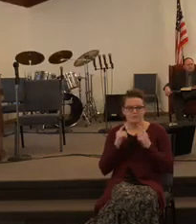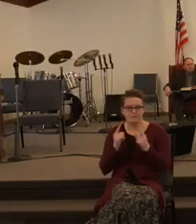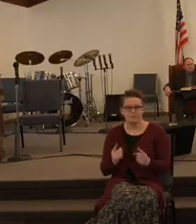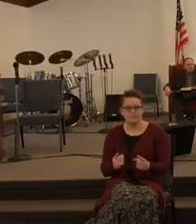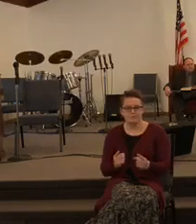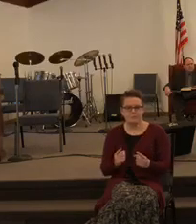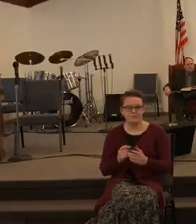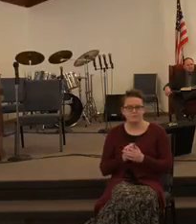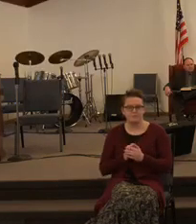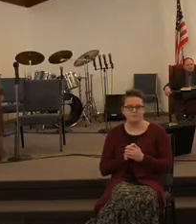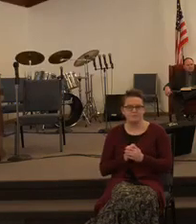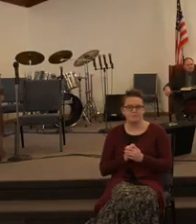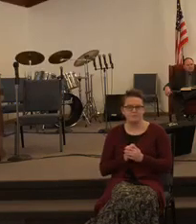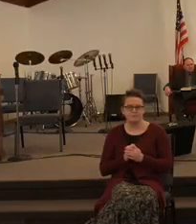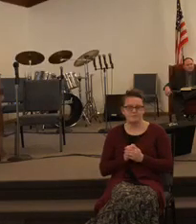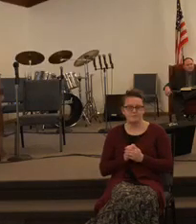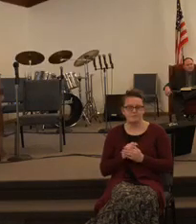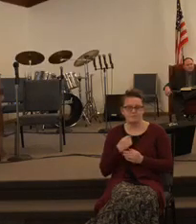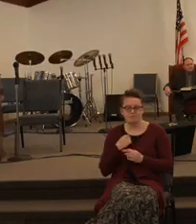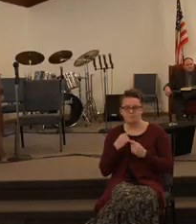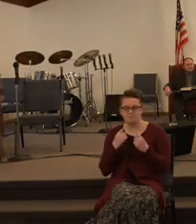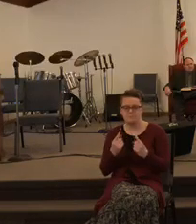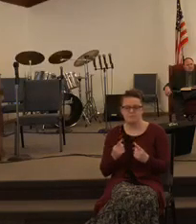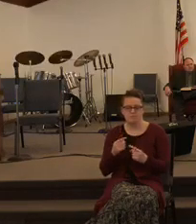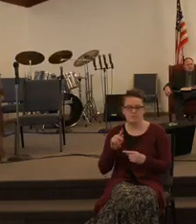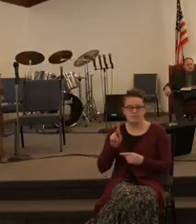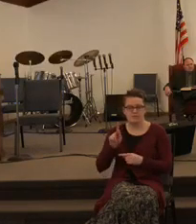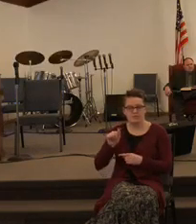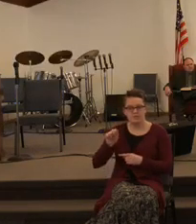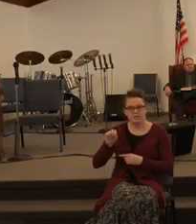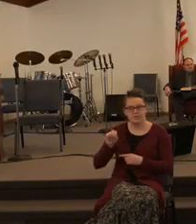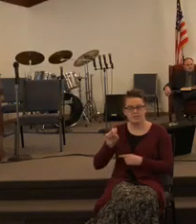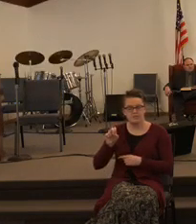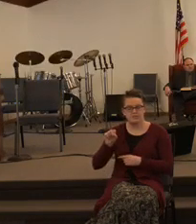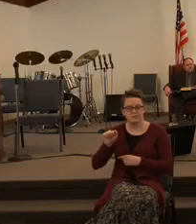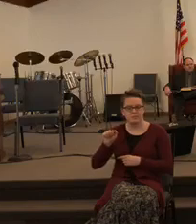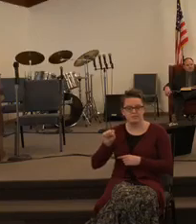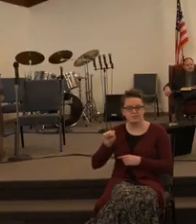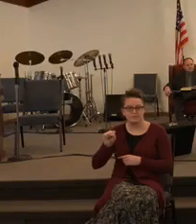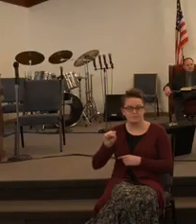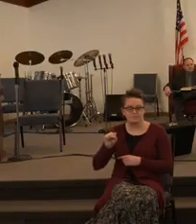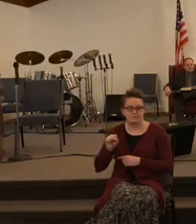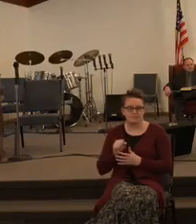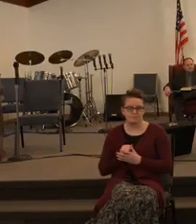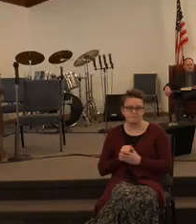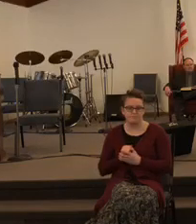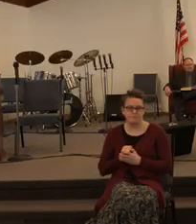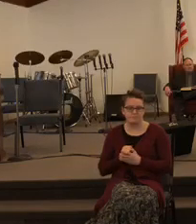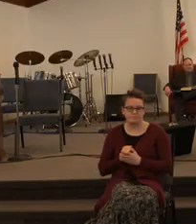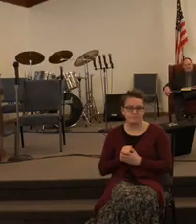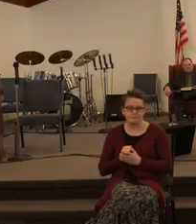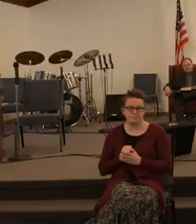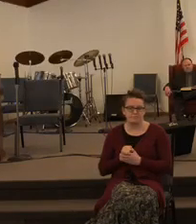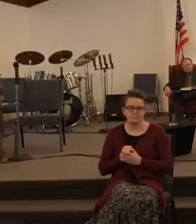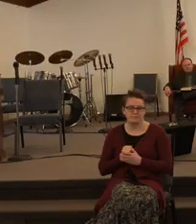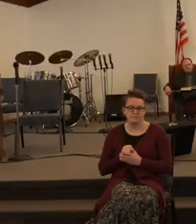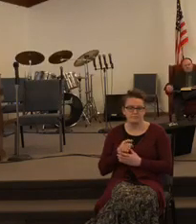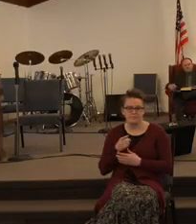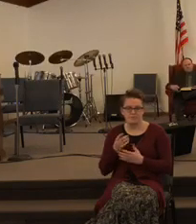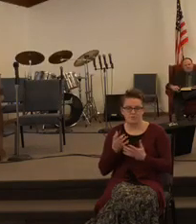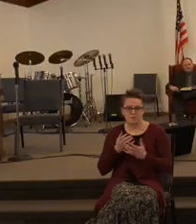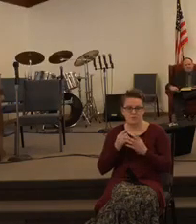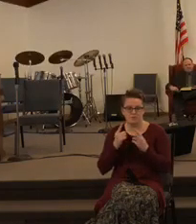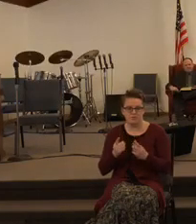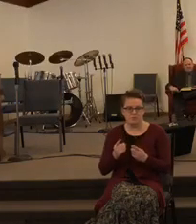I'm going to go to Kansas. All right. You Salina Kansas.